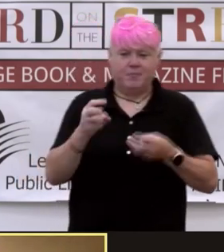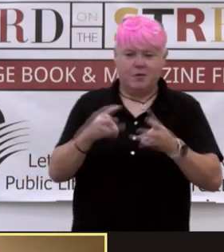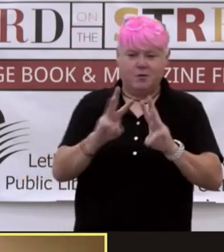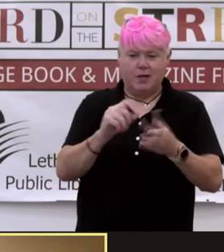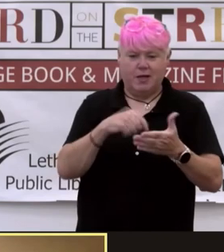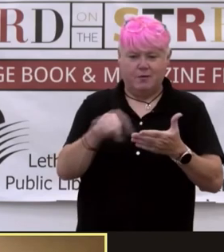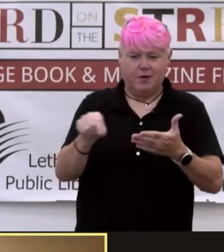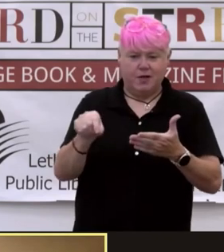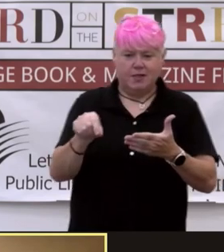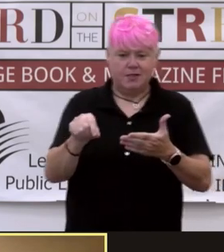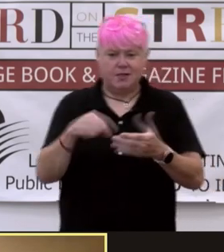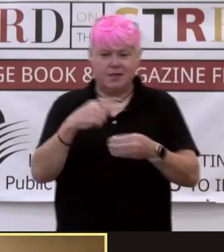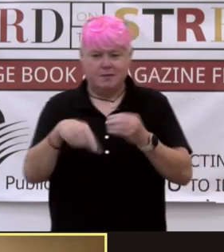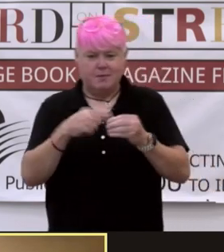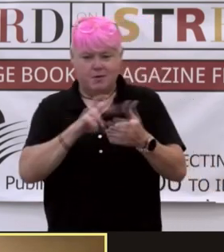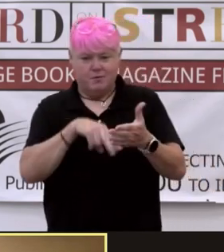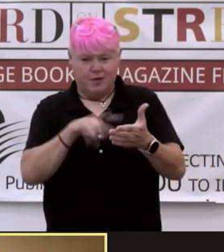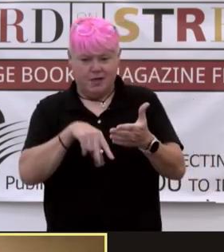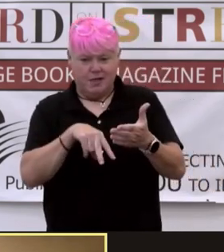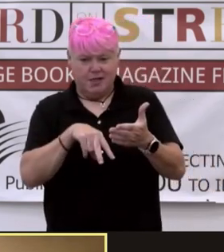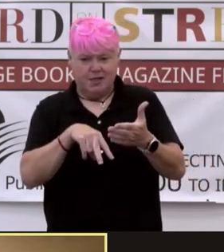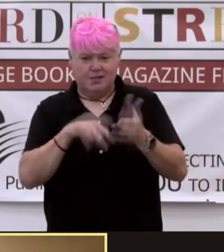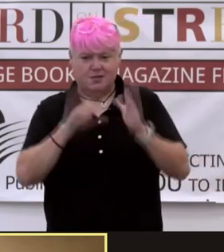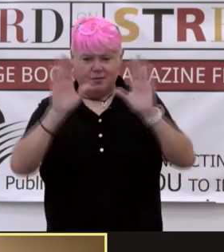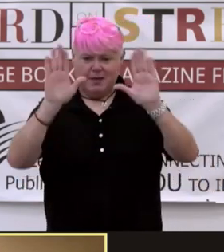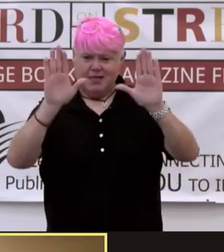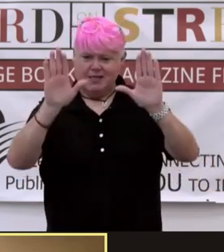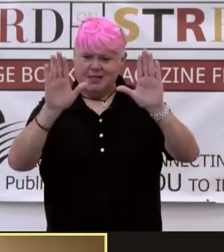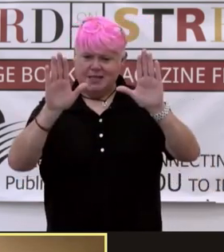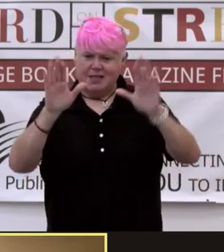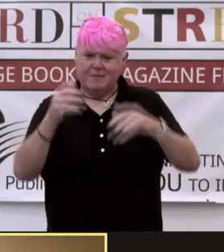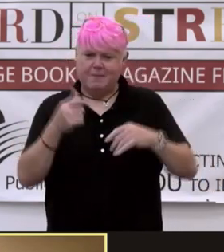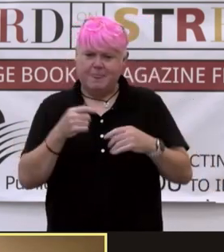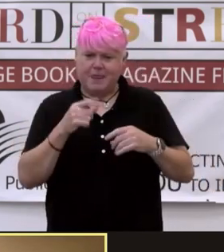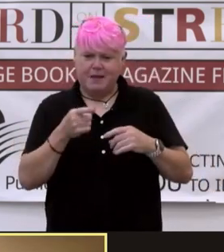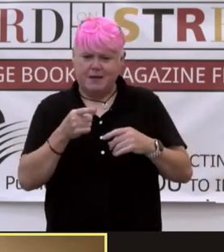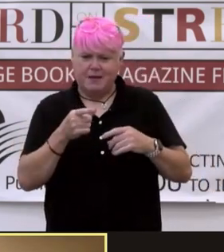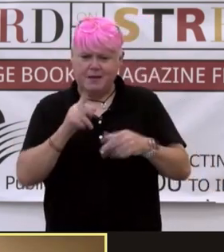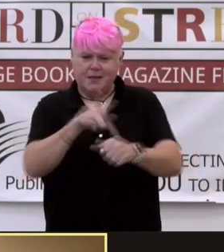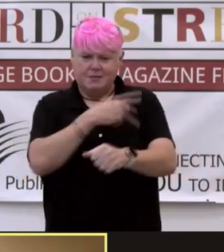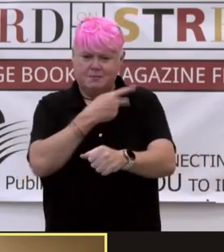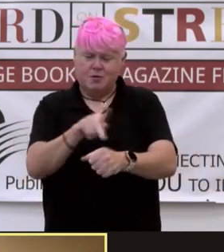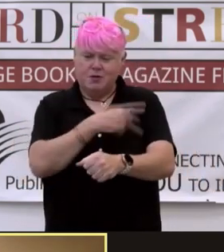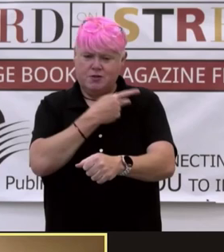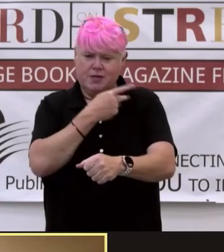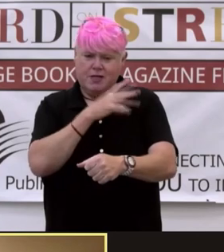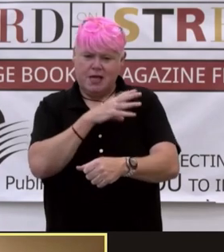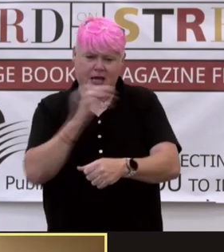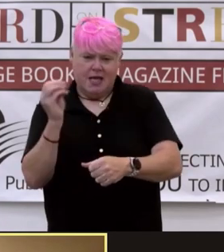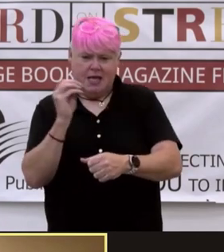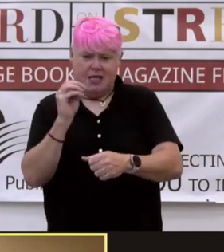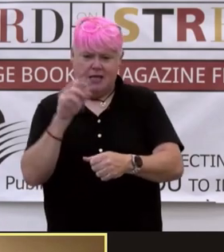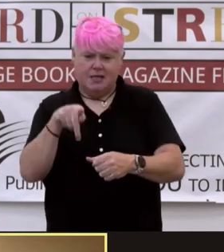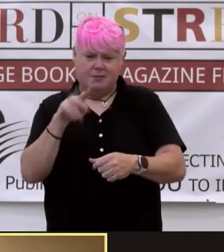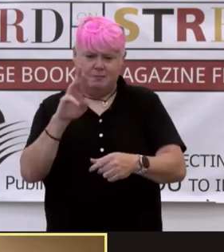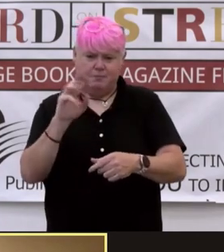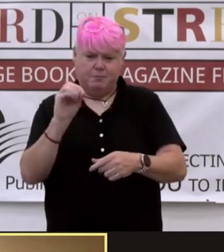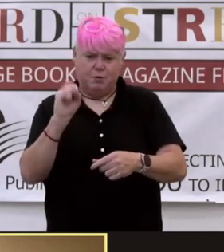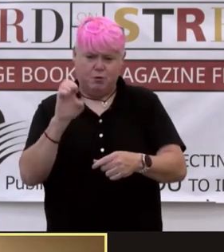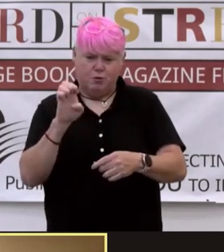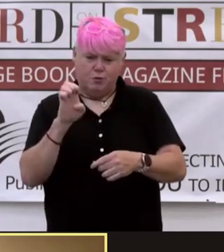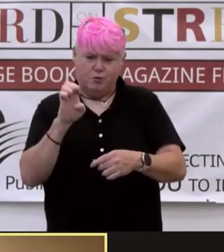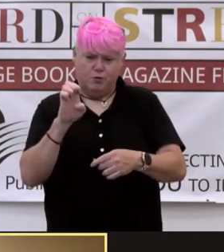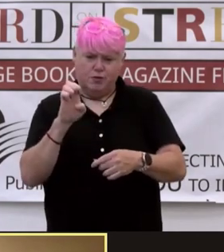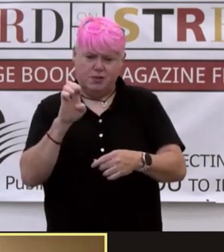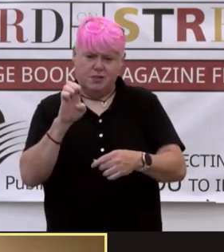about reading is so amazing. It's poetry. And his prose is just so